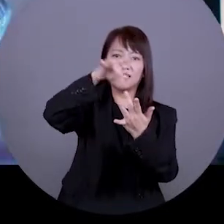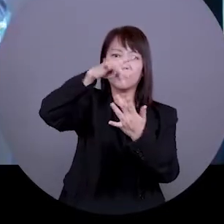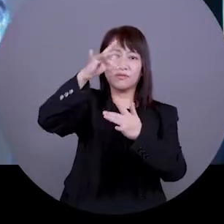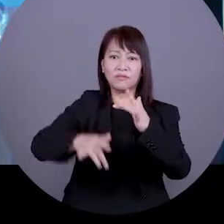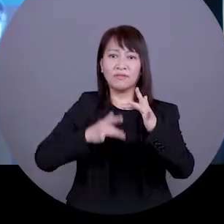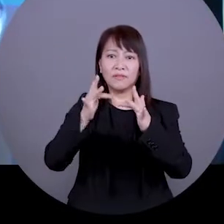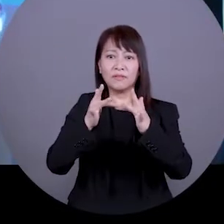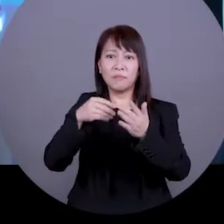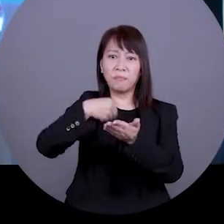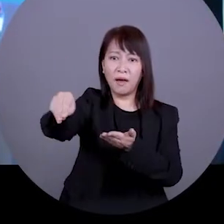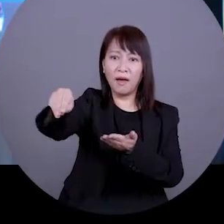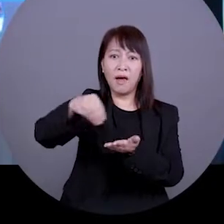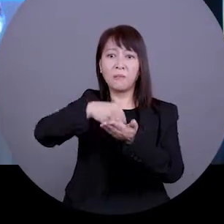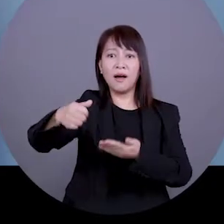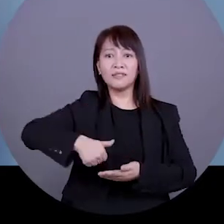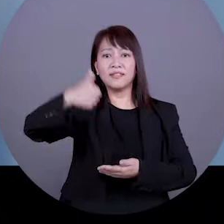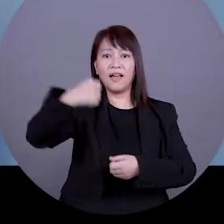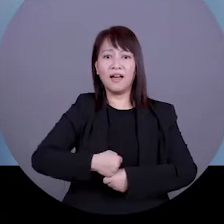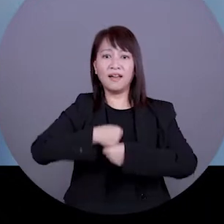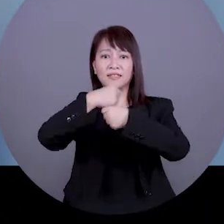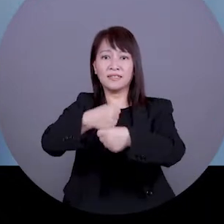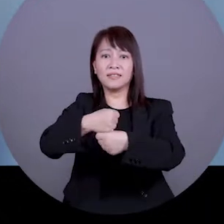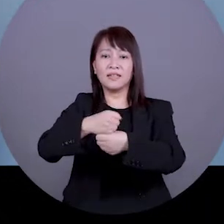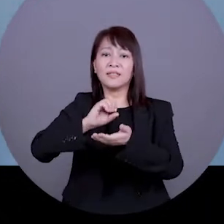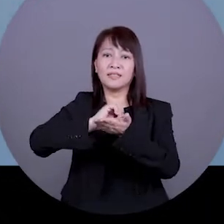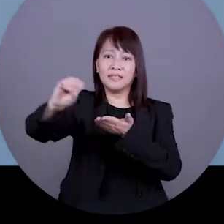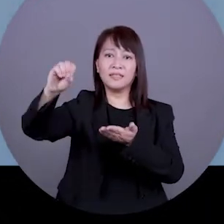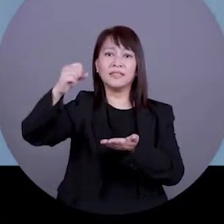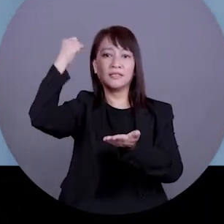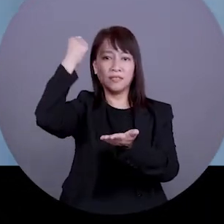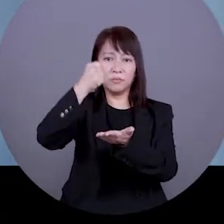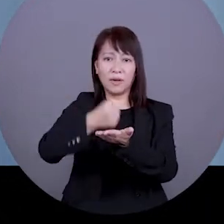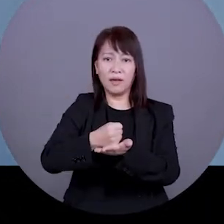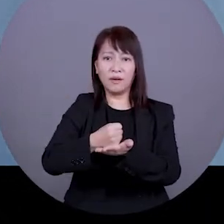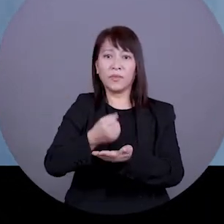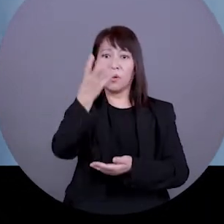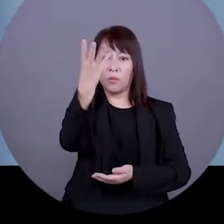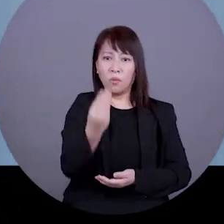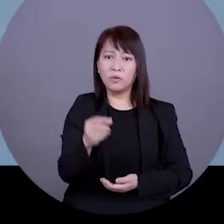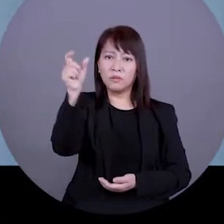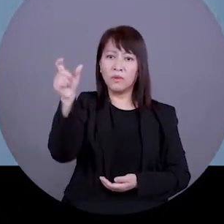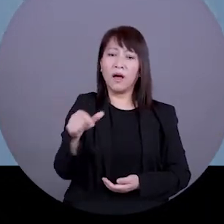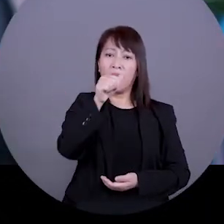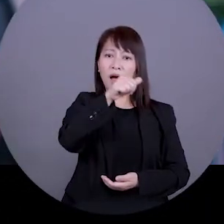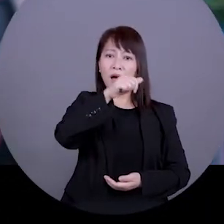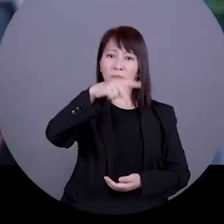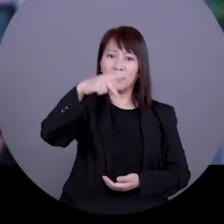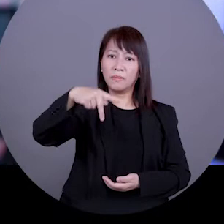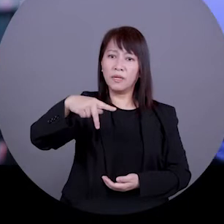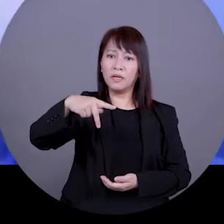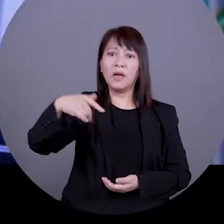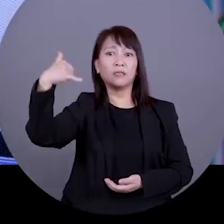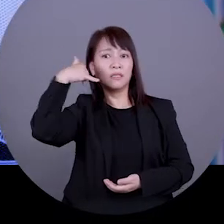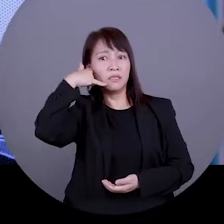application. Applicant can also pay online, even if the application was not submitted online, saving a lot of time and effort. After making